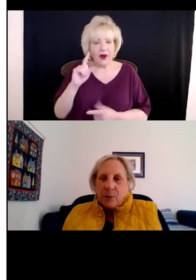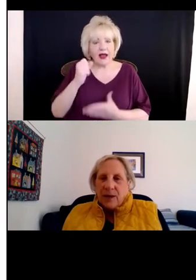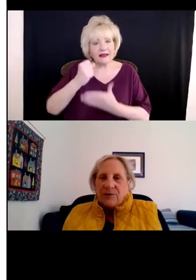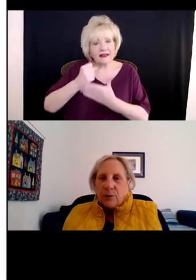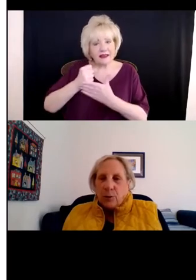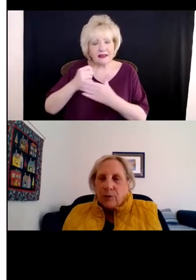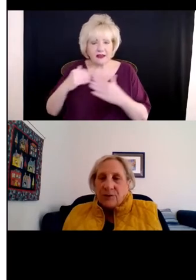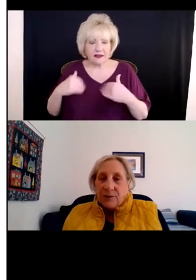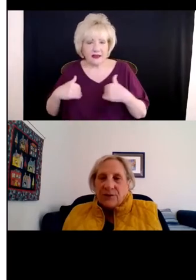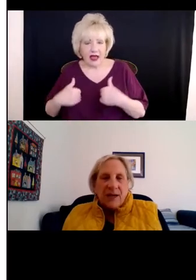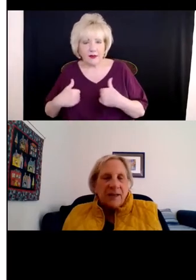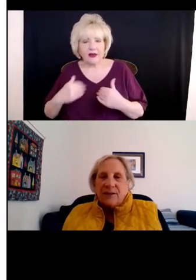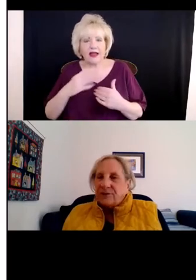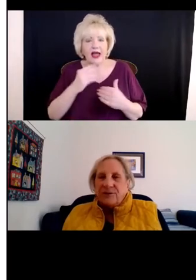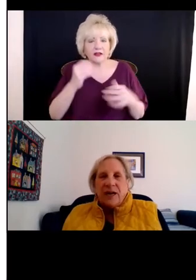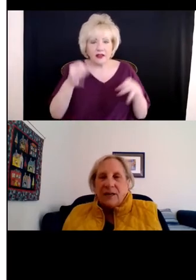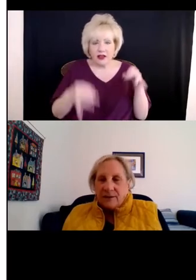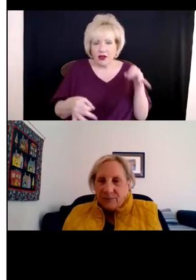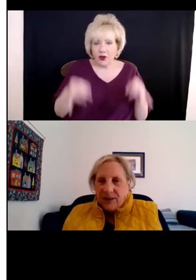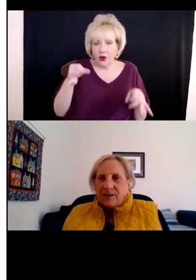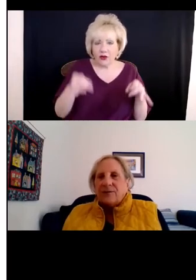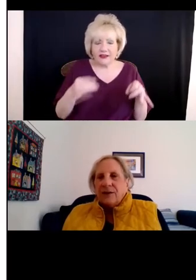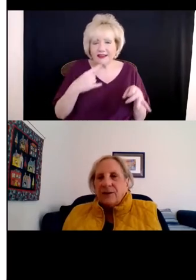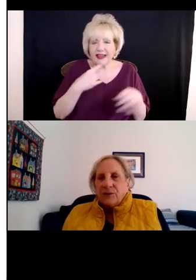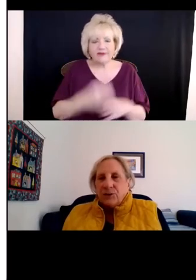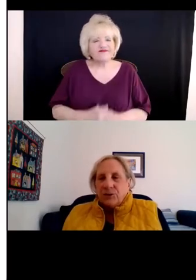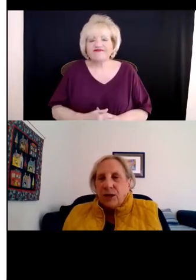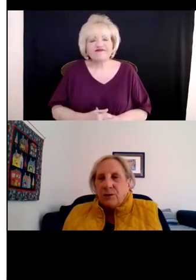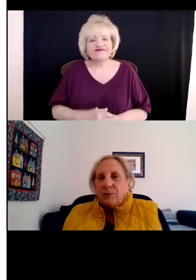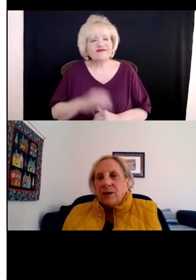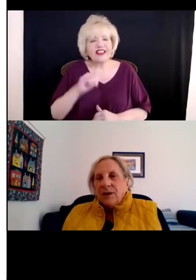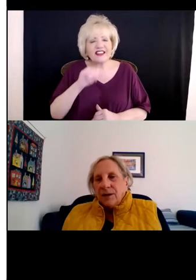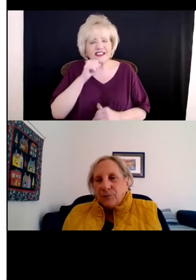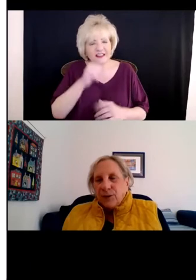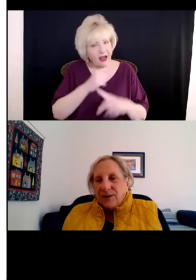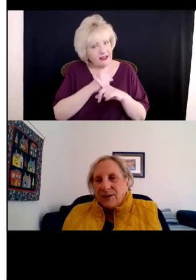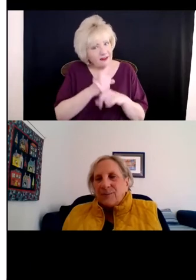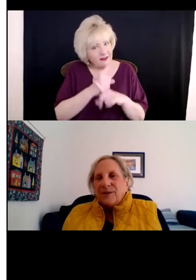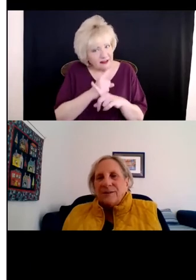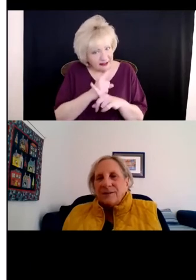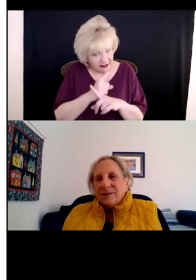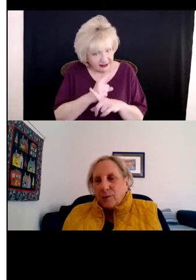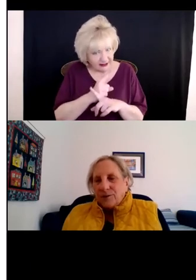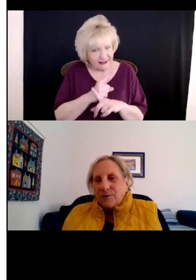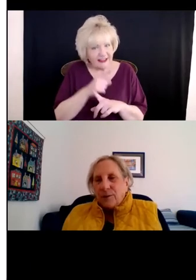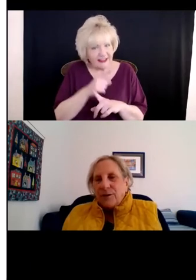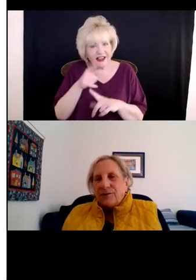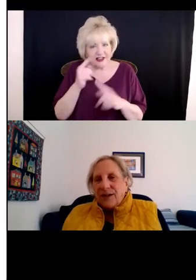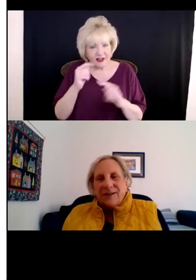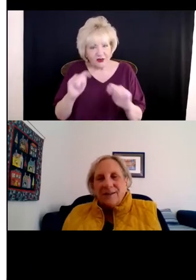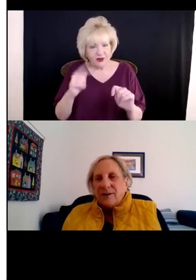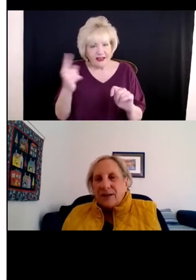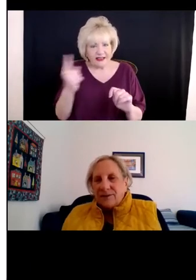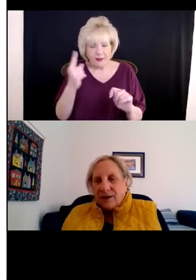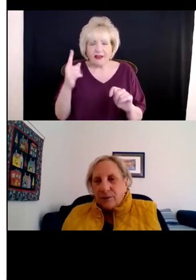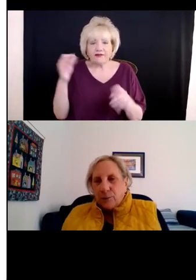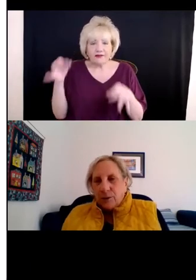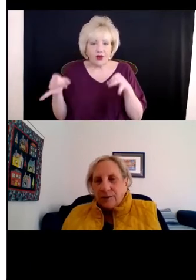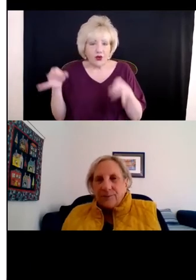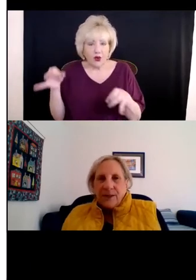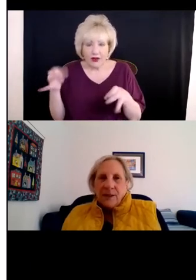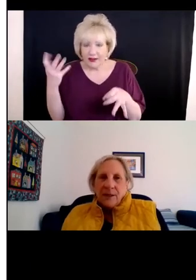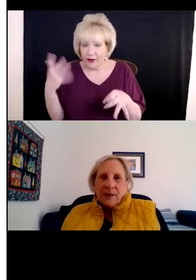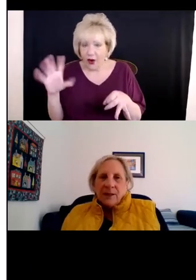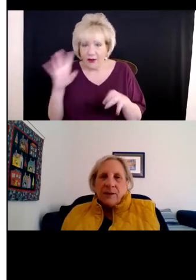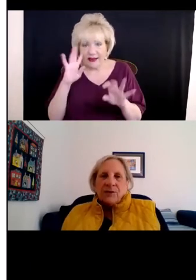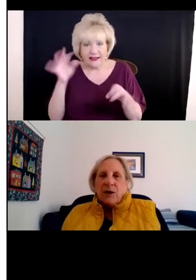And some of the ways that courts have said, this is not a defense. So that you know, if you try something, courts have already said, no, that's not going